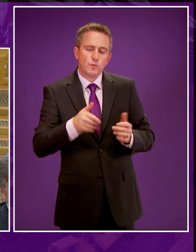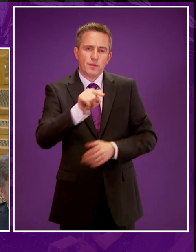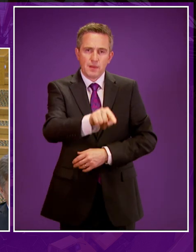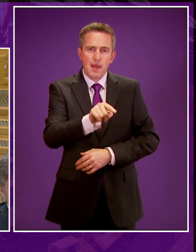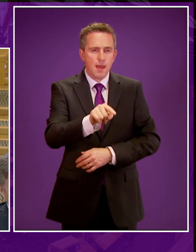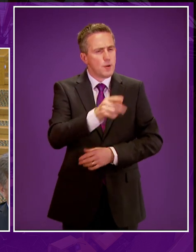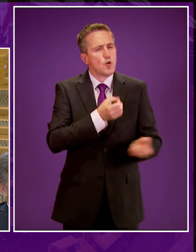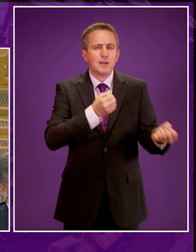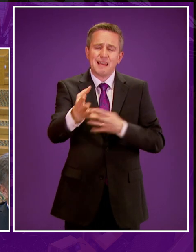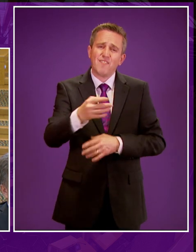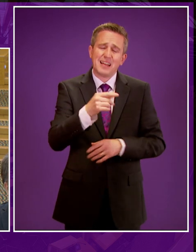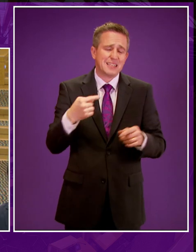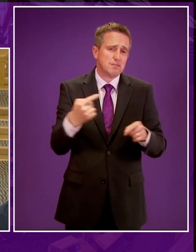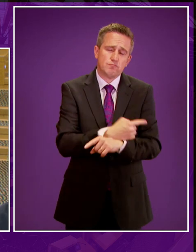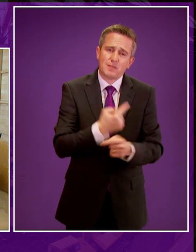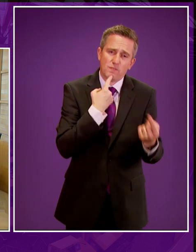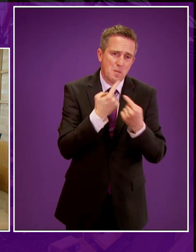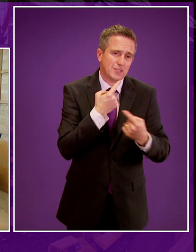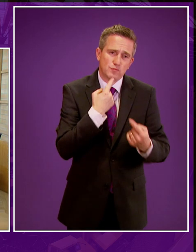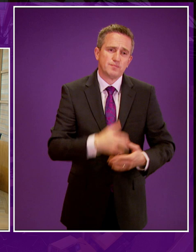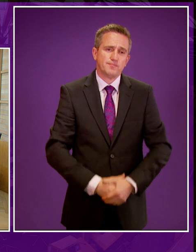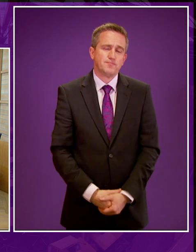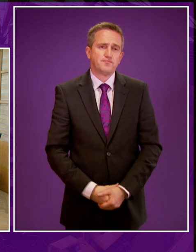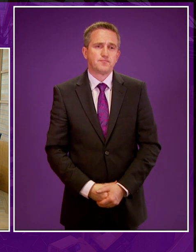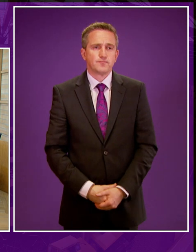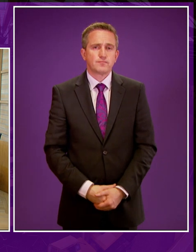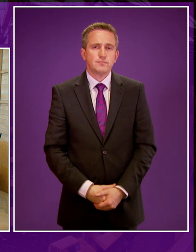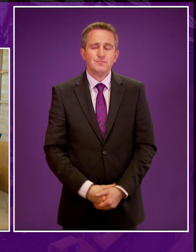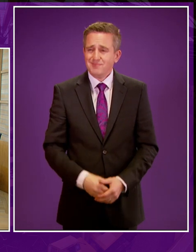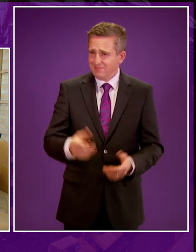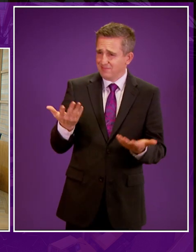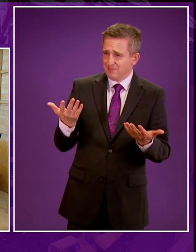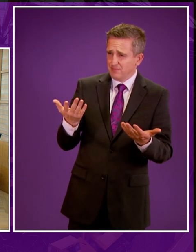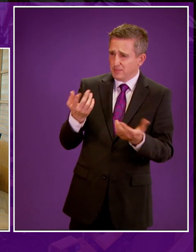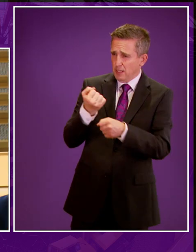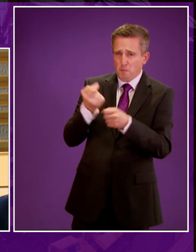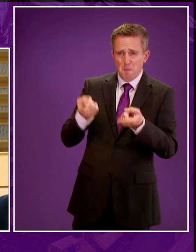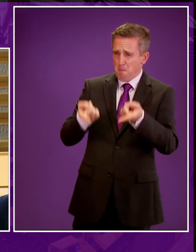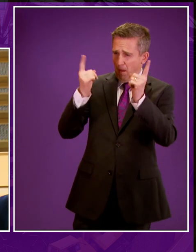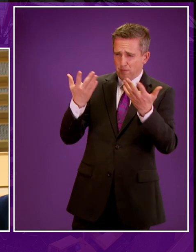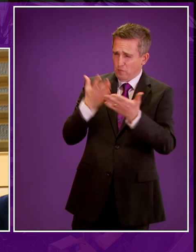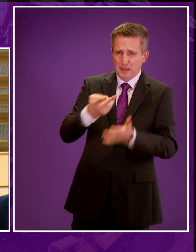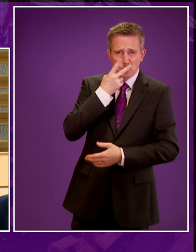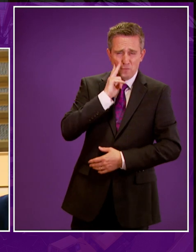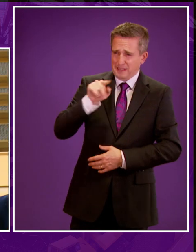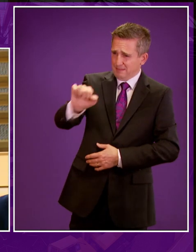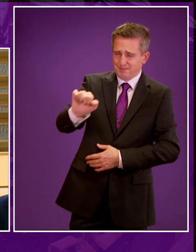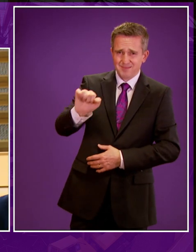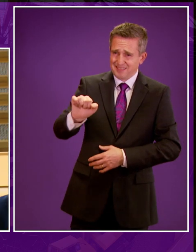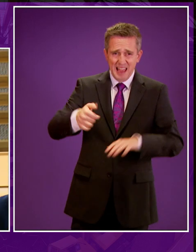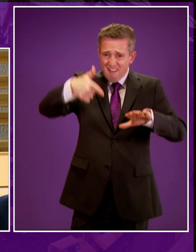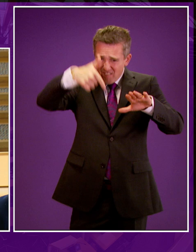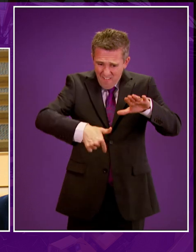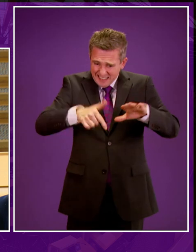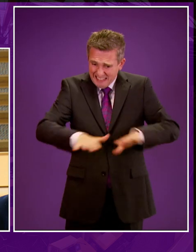to the public today. Myrtle Fraser. The Minister cannot get away from his hypocrisy on the stands to say fracking